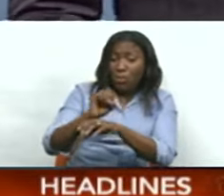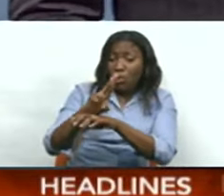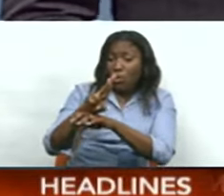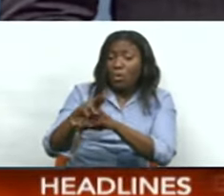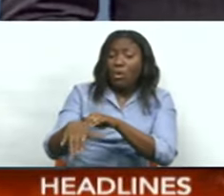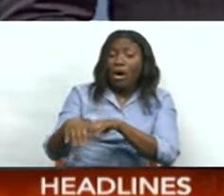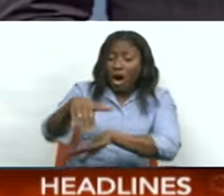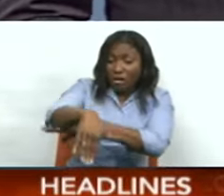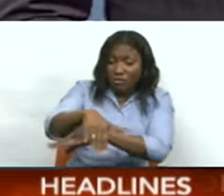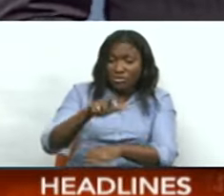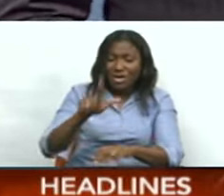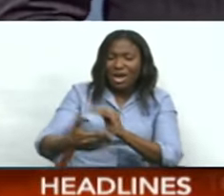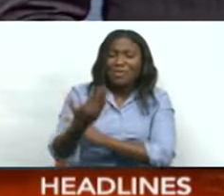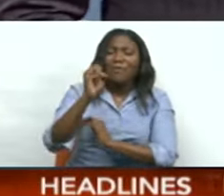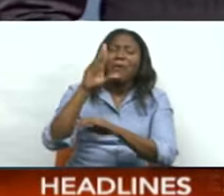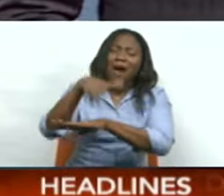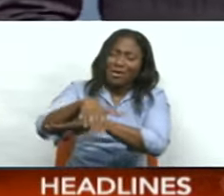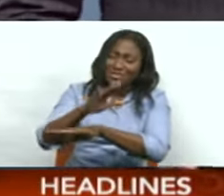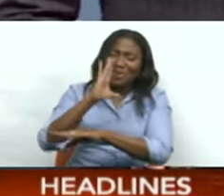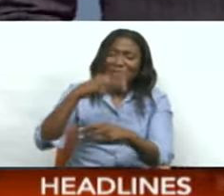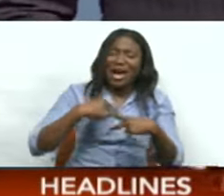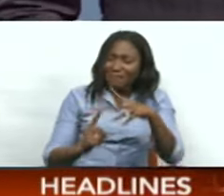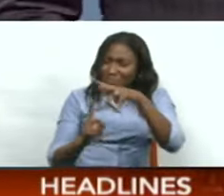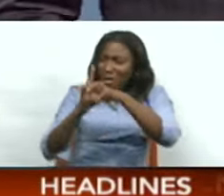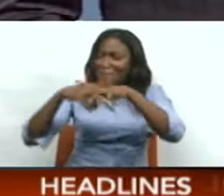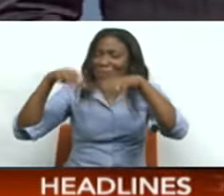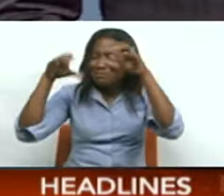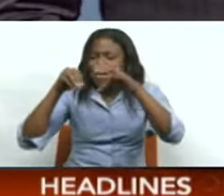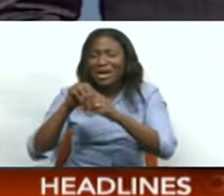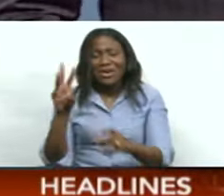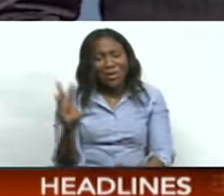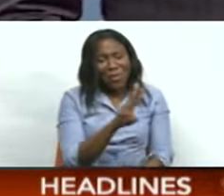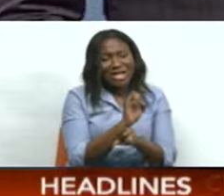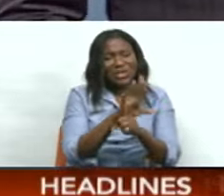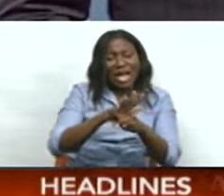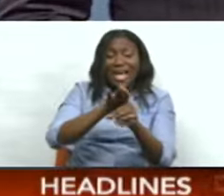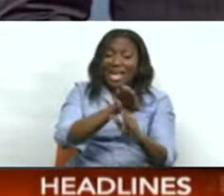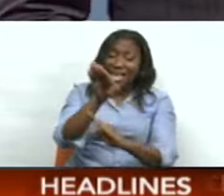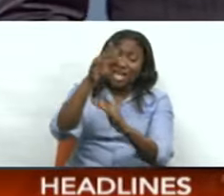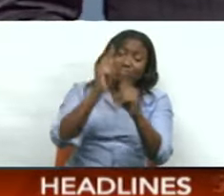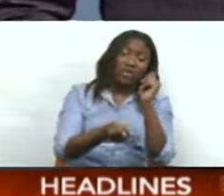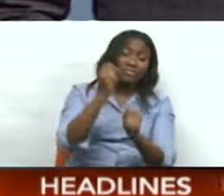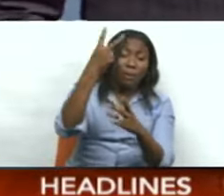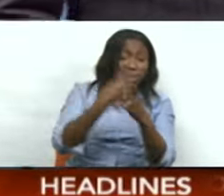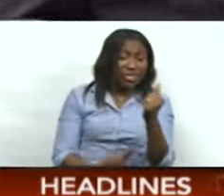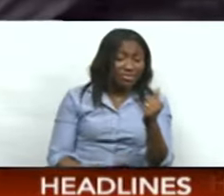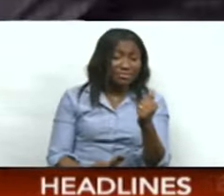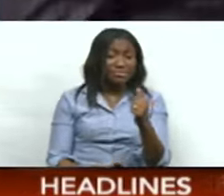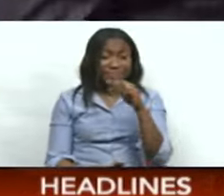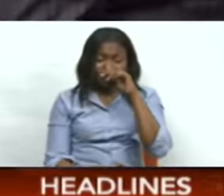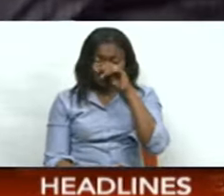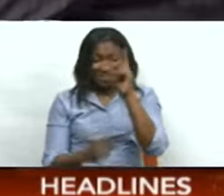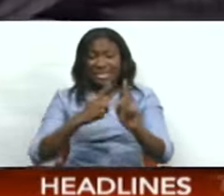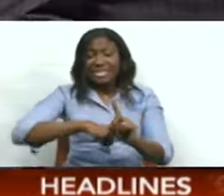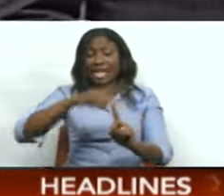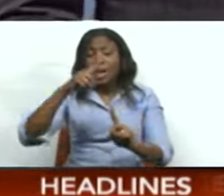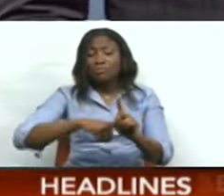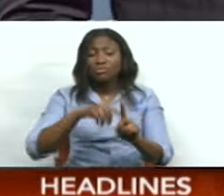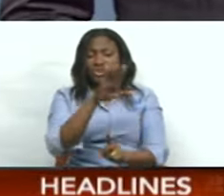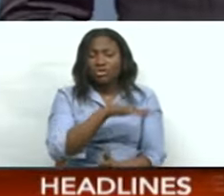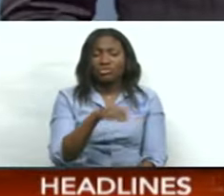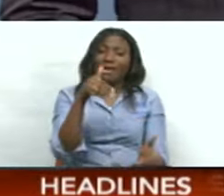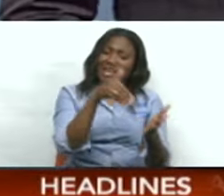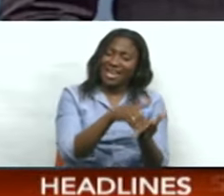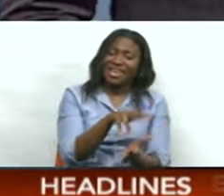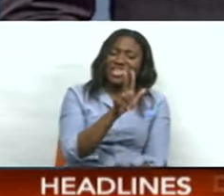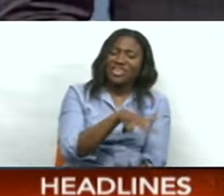clockwork, we will be seeing those pop-up isolated showers favoring western and hilly parts of both Trinidad and Tobago. With maximum high temperatures coming in yet